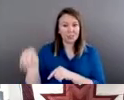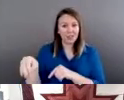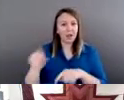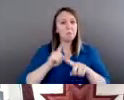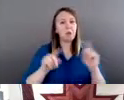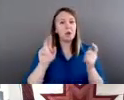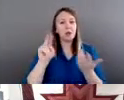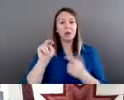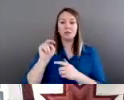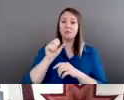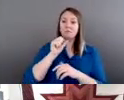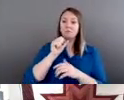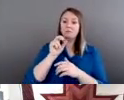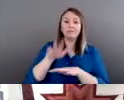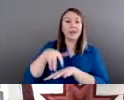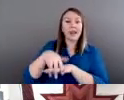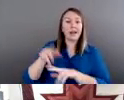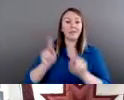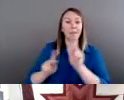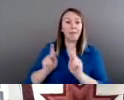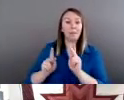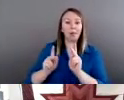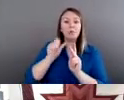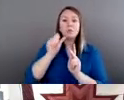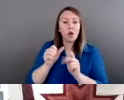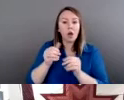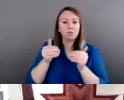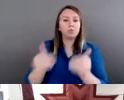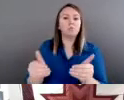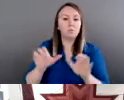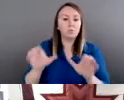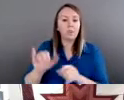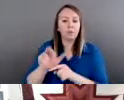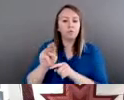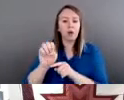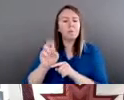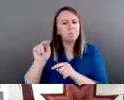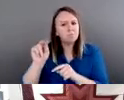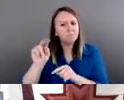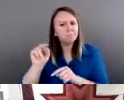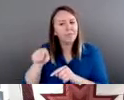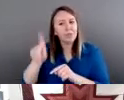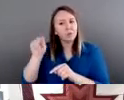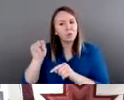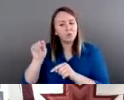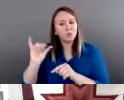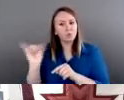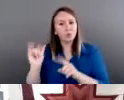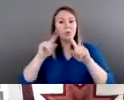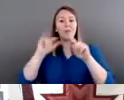this. Absolutely, that happens as well. And that's represented here in the bottom two bars,